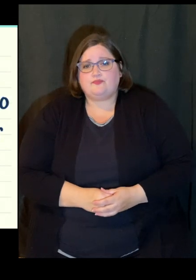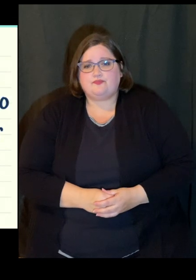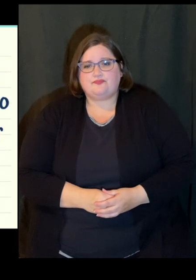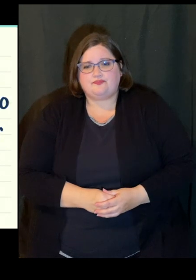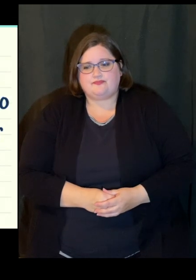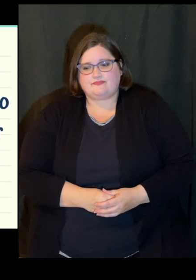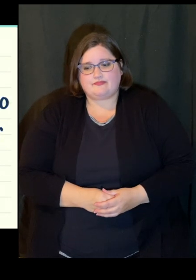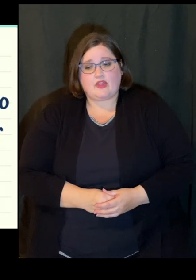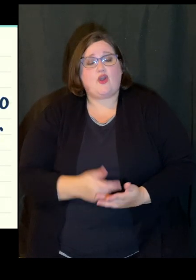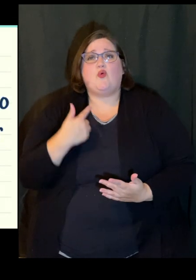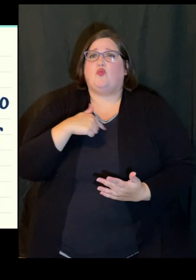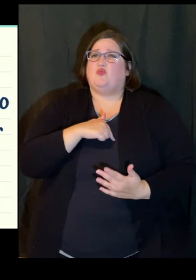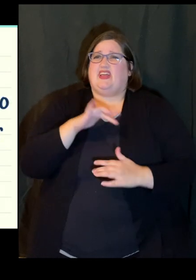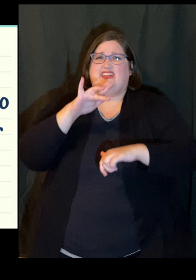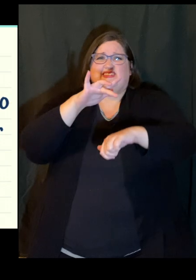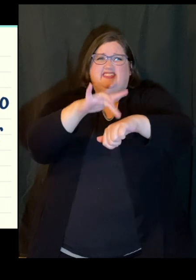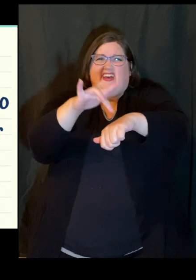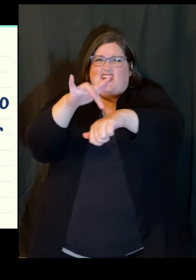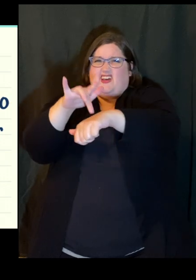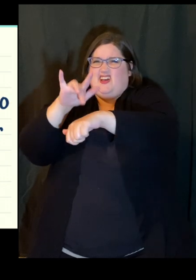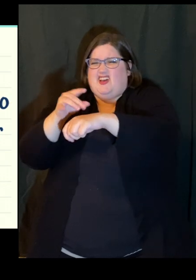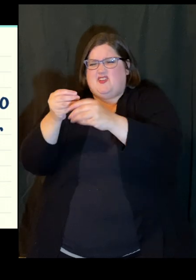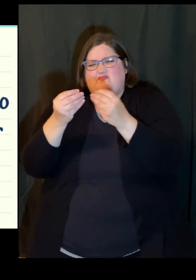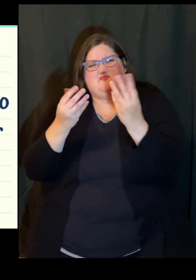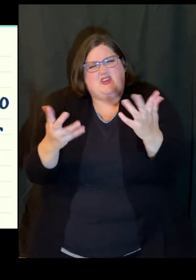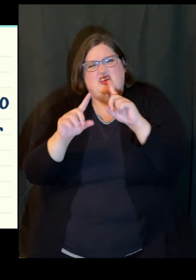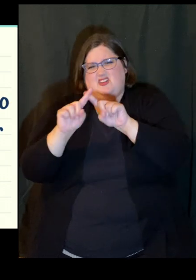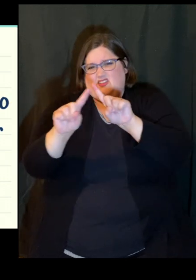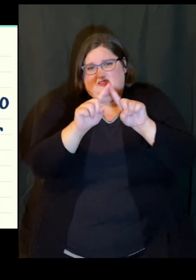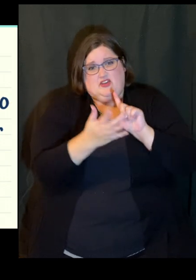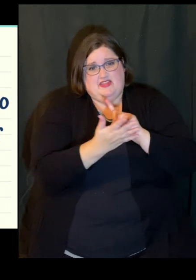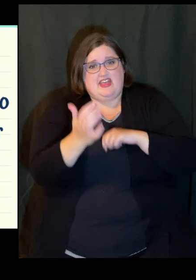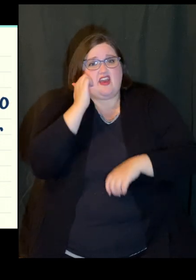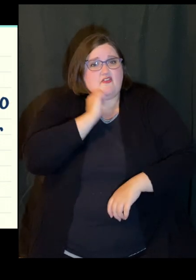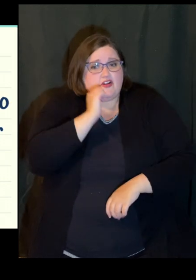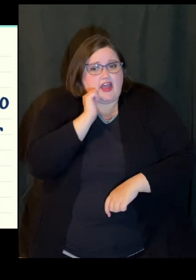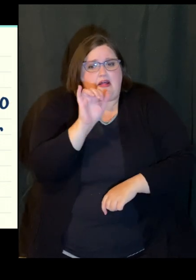We touch lots of stuff every day, like when we play.